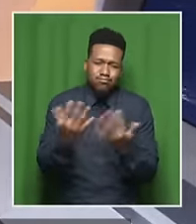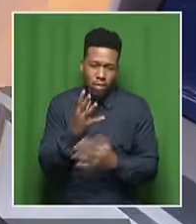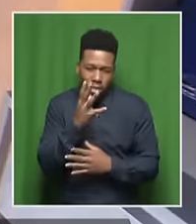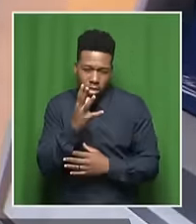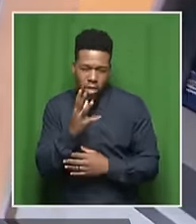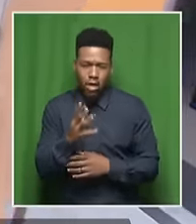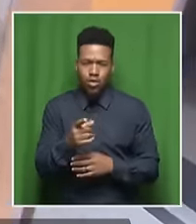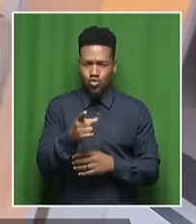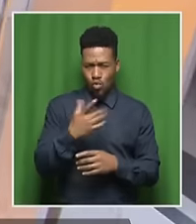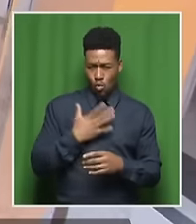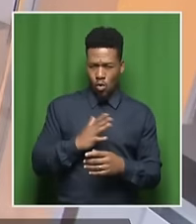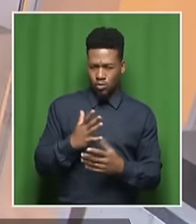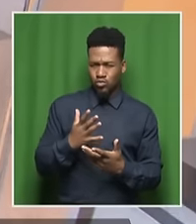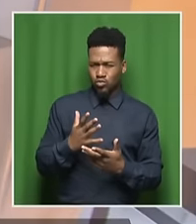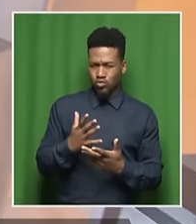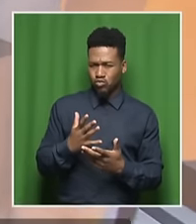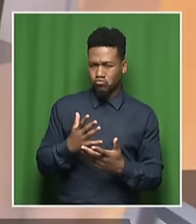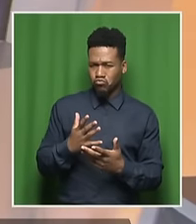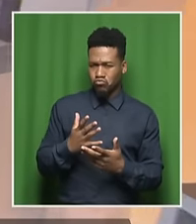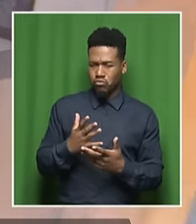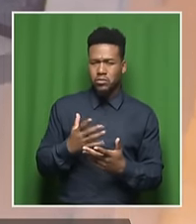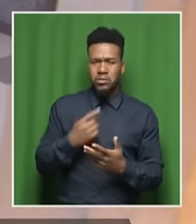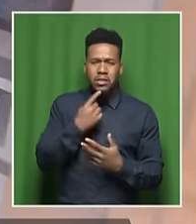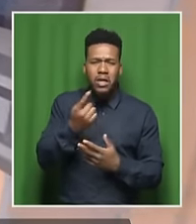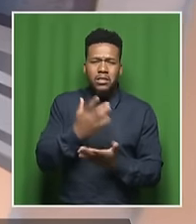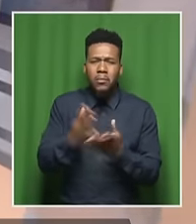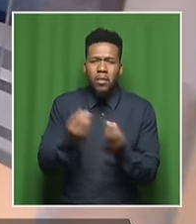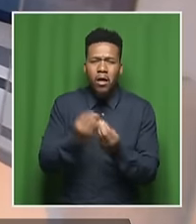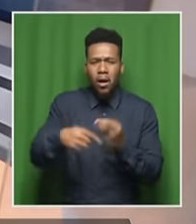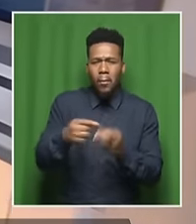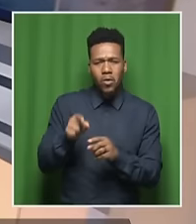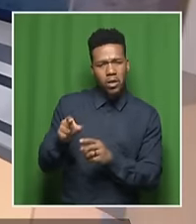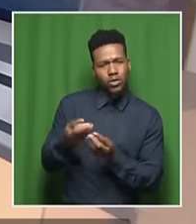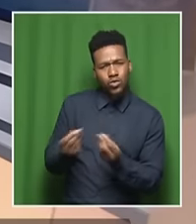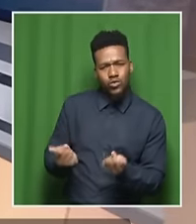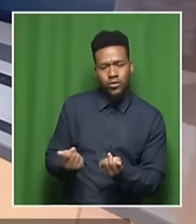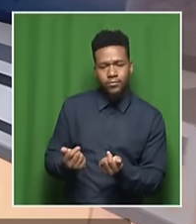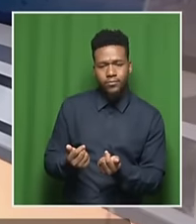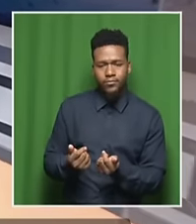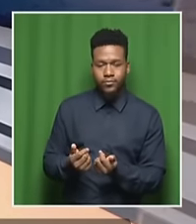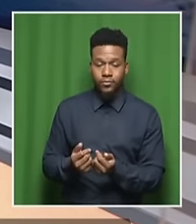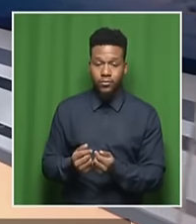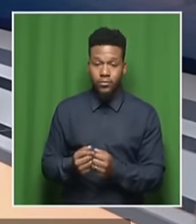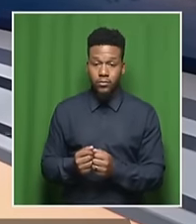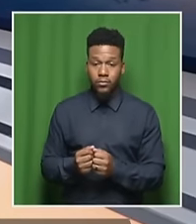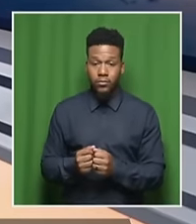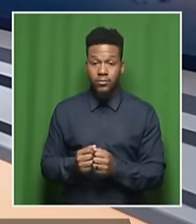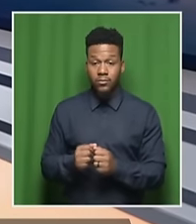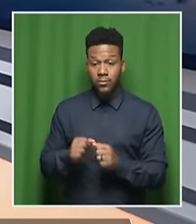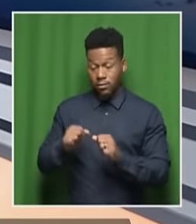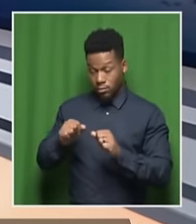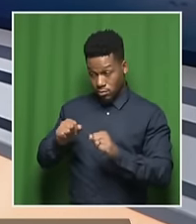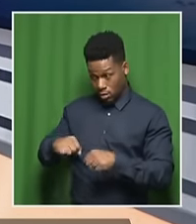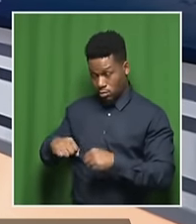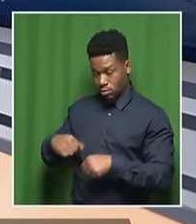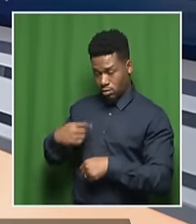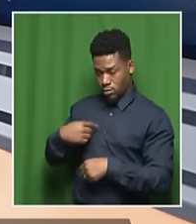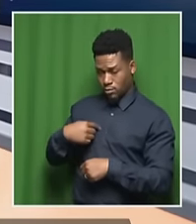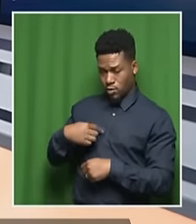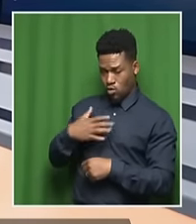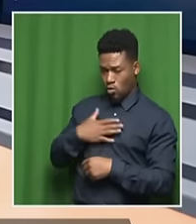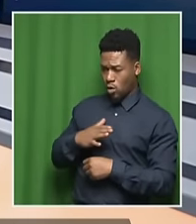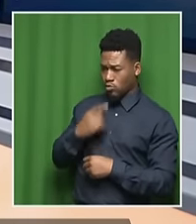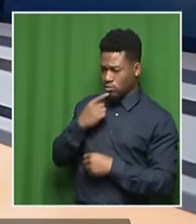some of these solutions? Yes. So firstly, I'd like to commend Hamotso for his vision and his